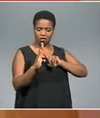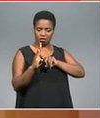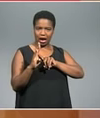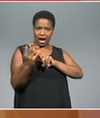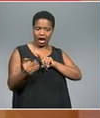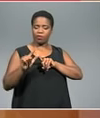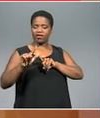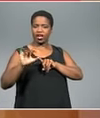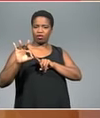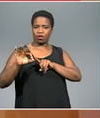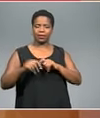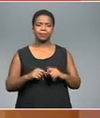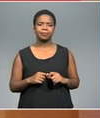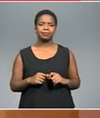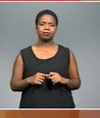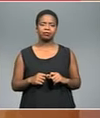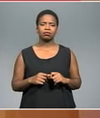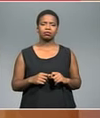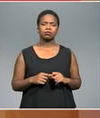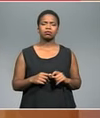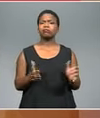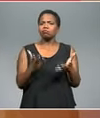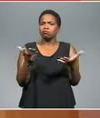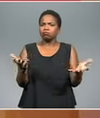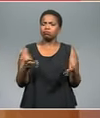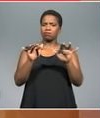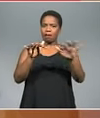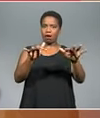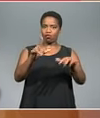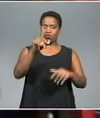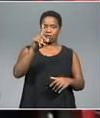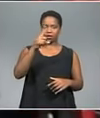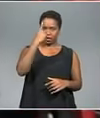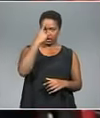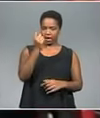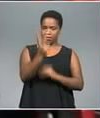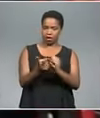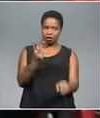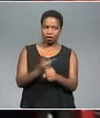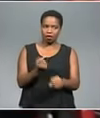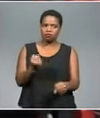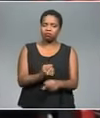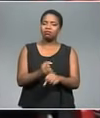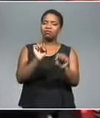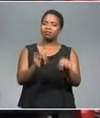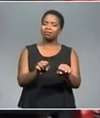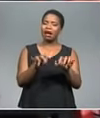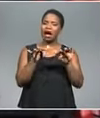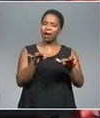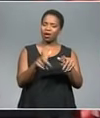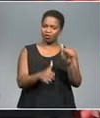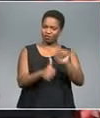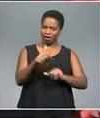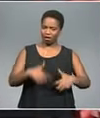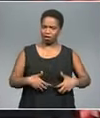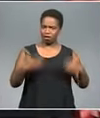Before we reach a point where we're going to gain the confidence of the public in terms of us doing something, people are going to be outraged about